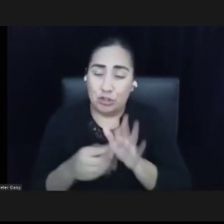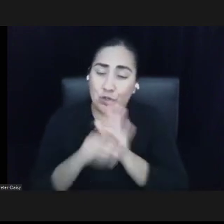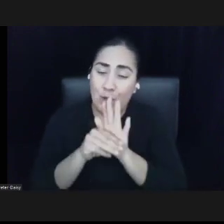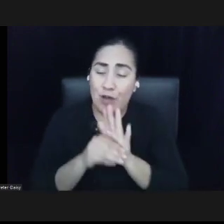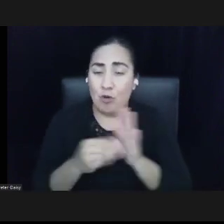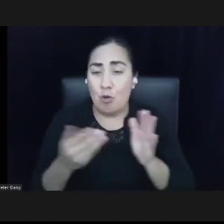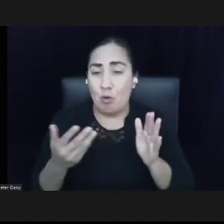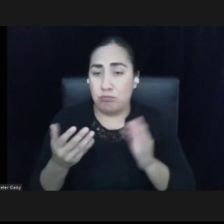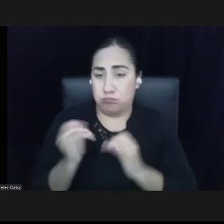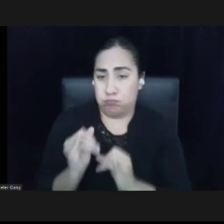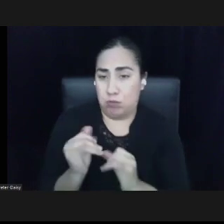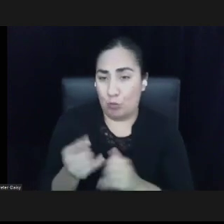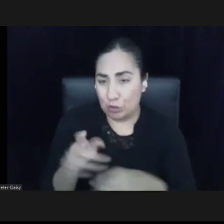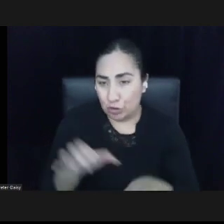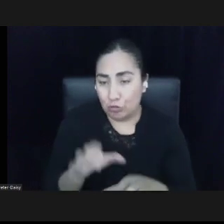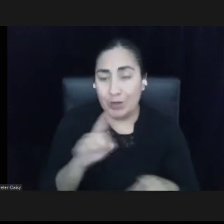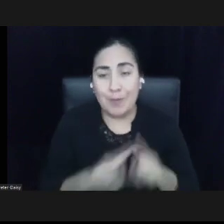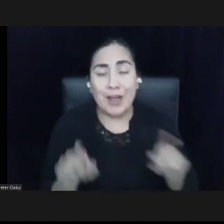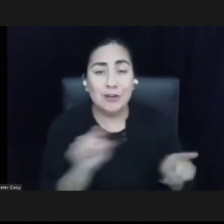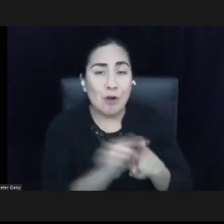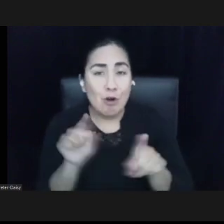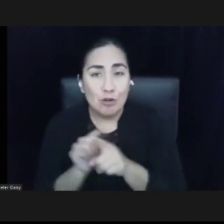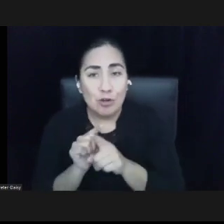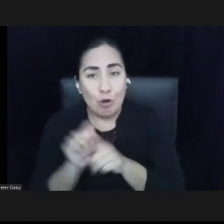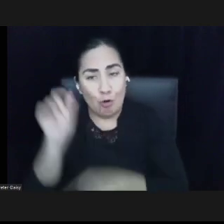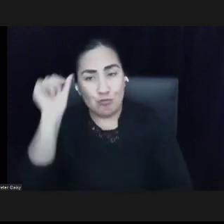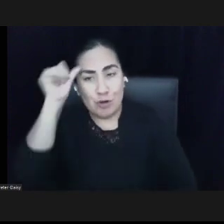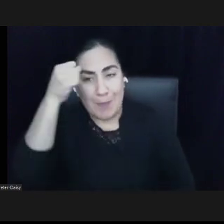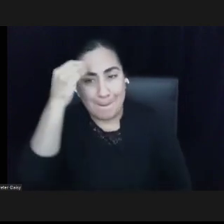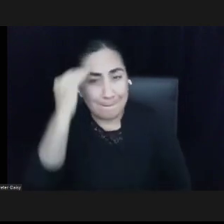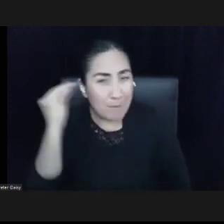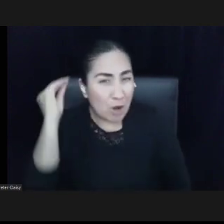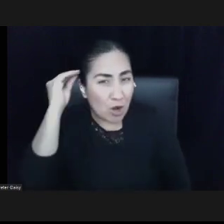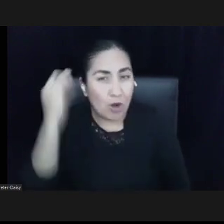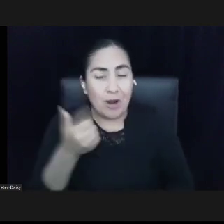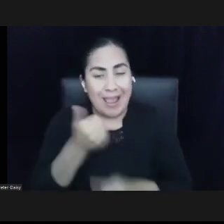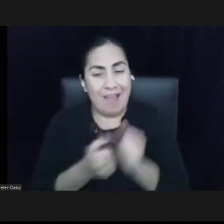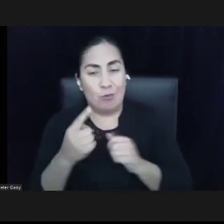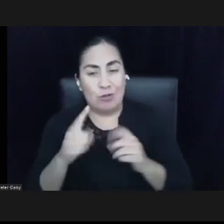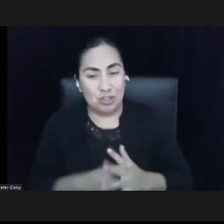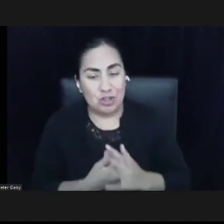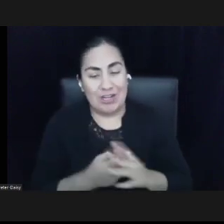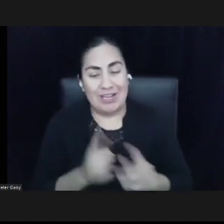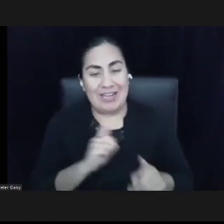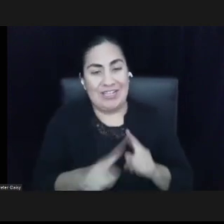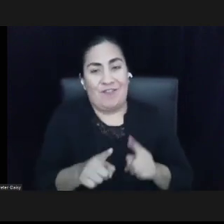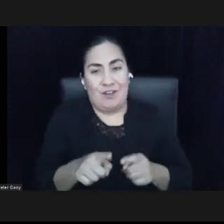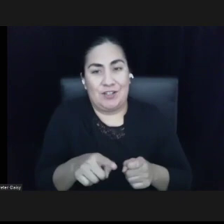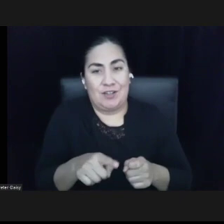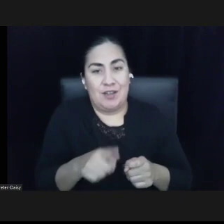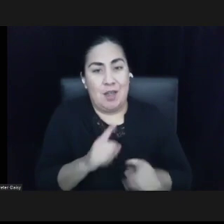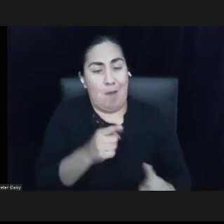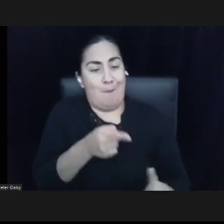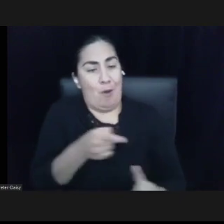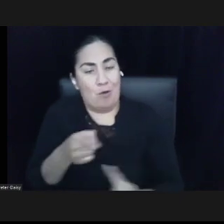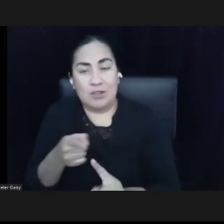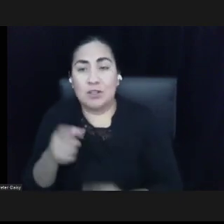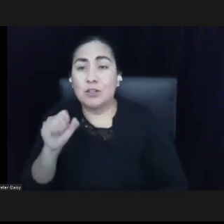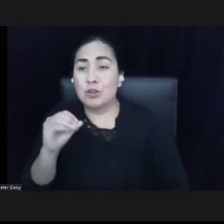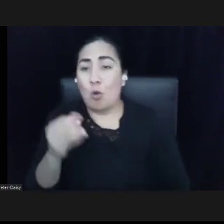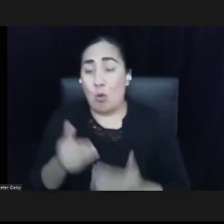everyone is starting at a different point. So that's important to keep in mind. And so I'd like to kick this next question off